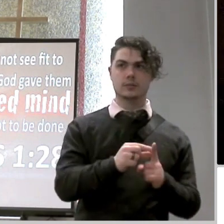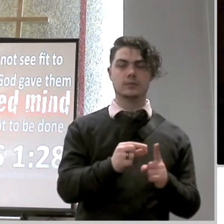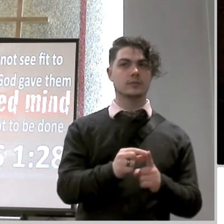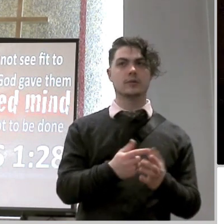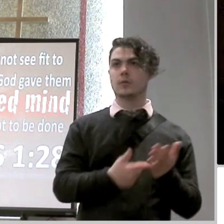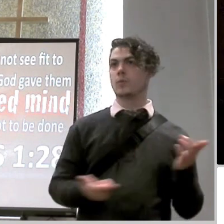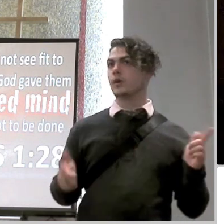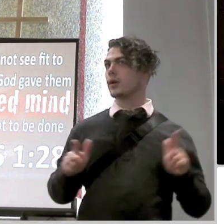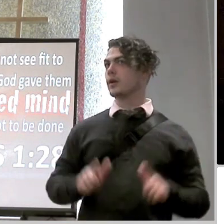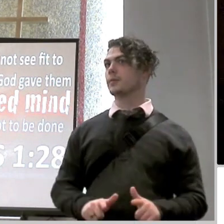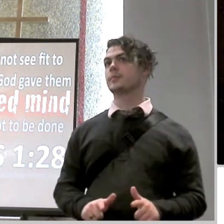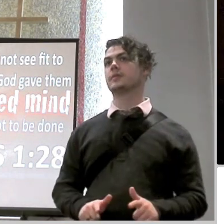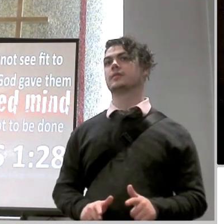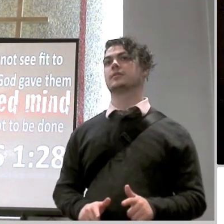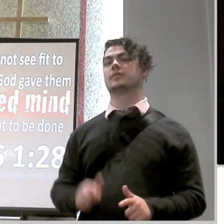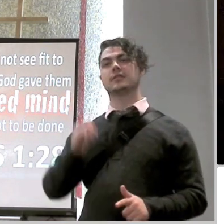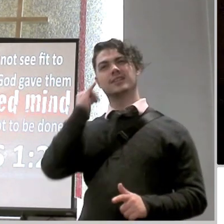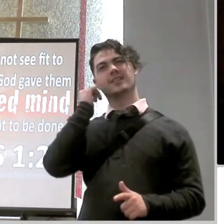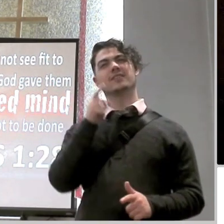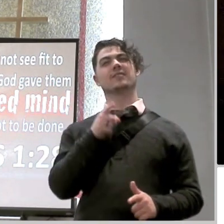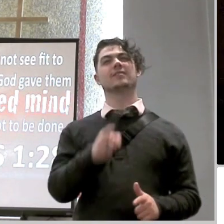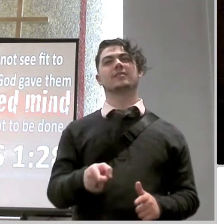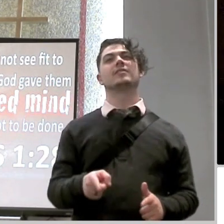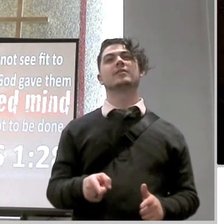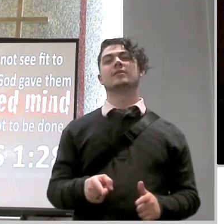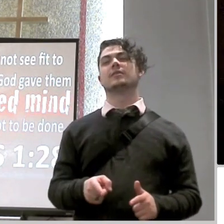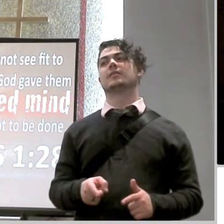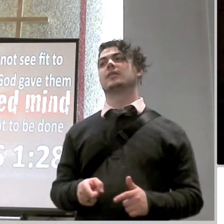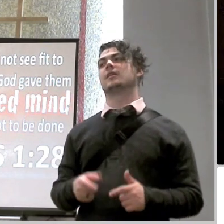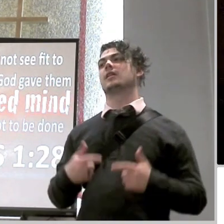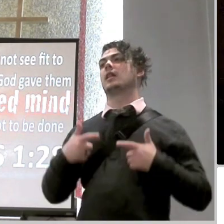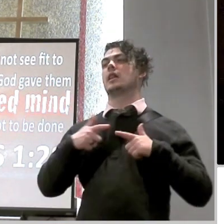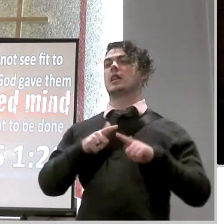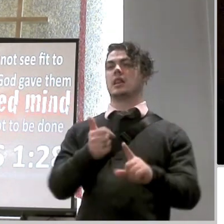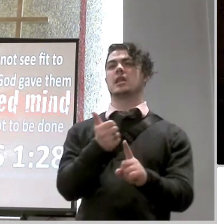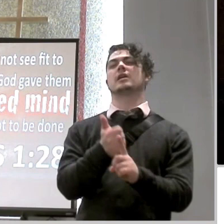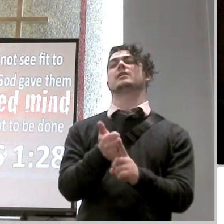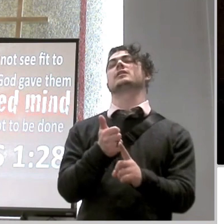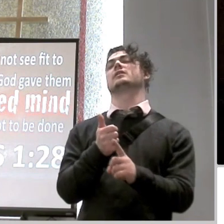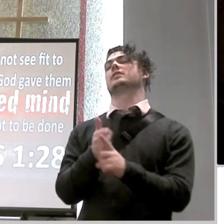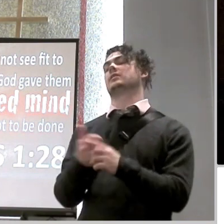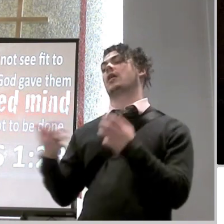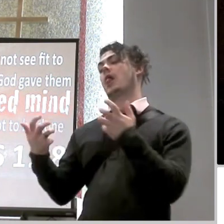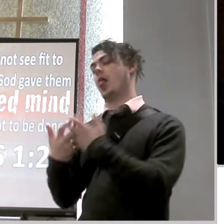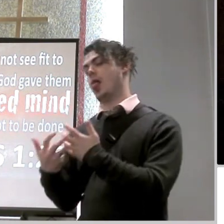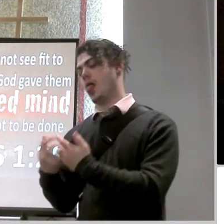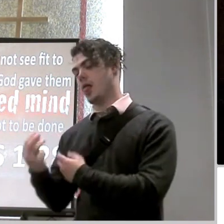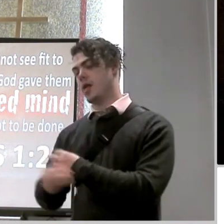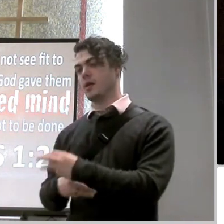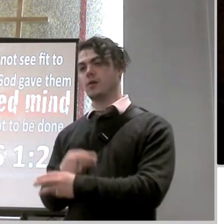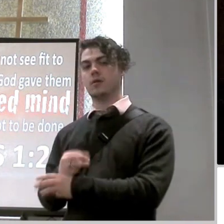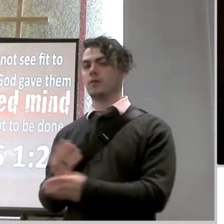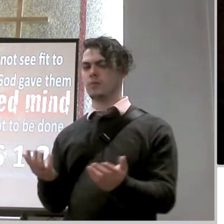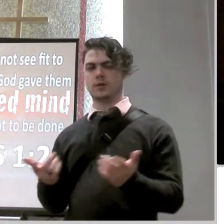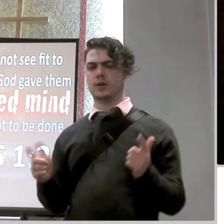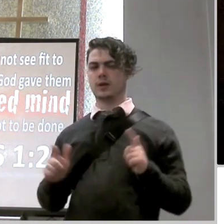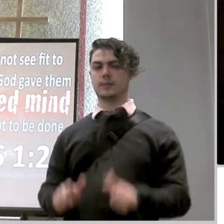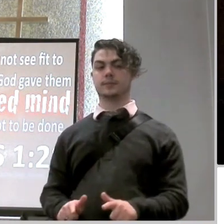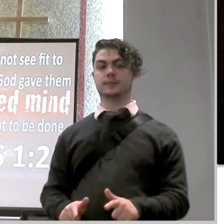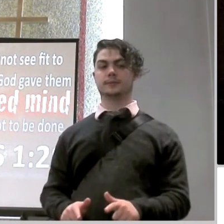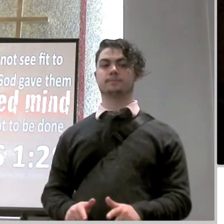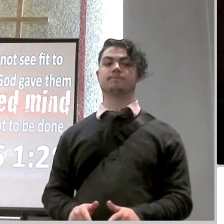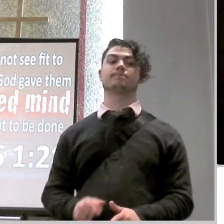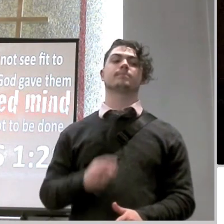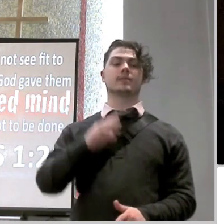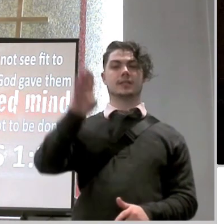when we allow ourselves to be consumed by the things of this world the bible says here and since they did not see fit to